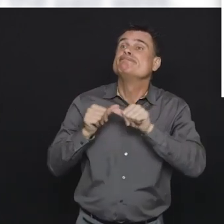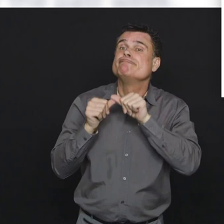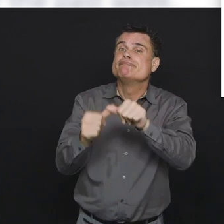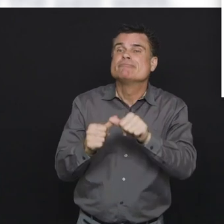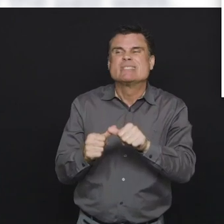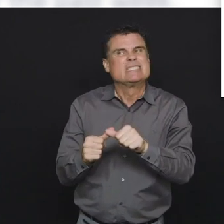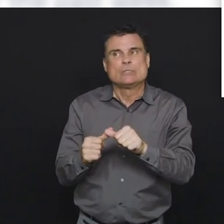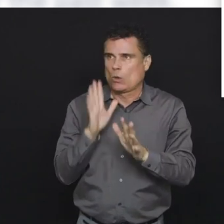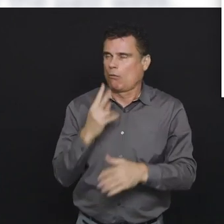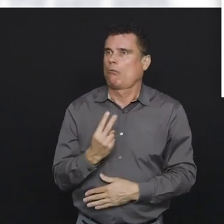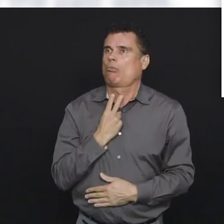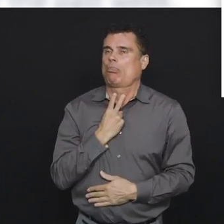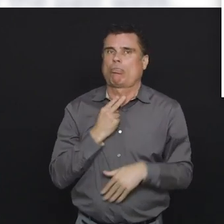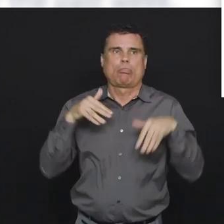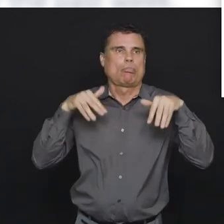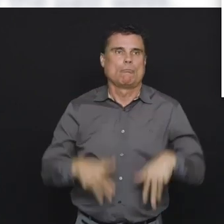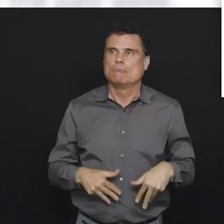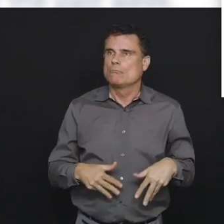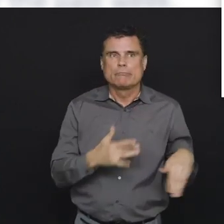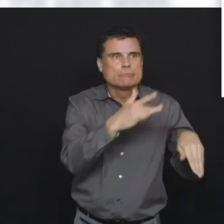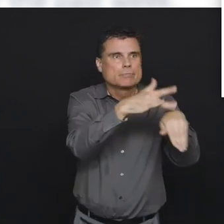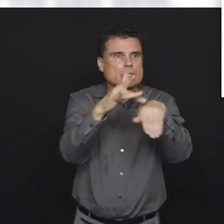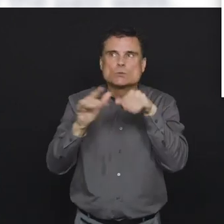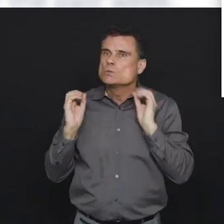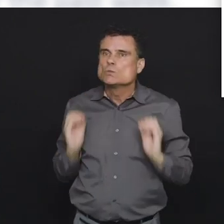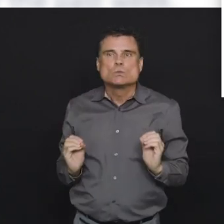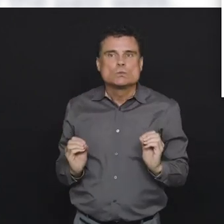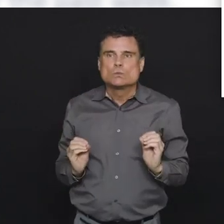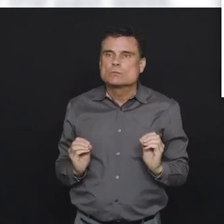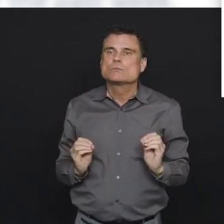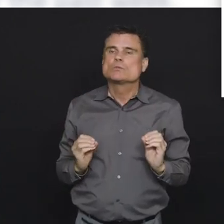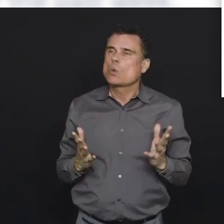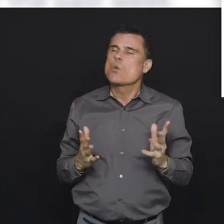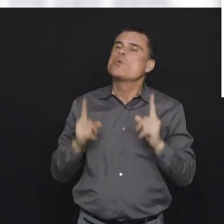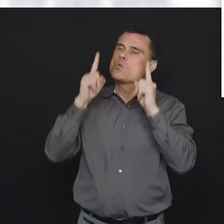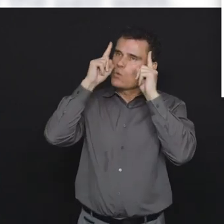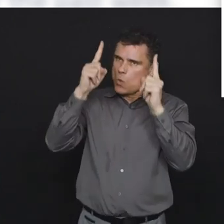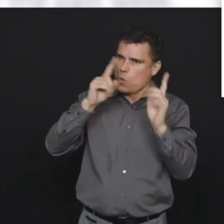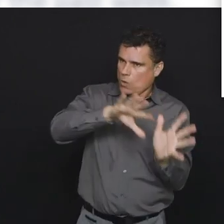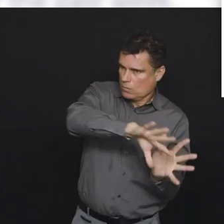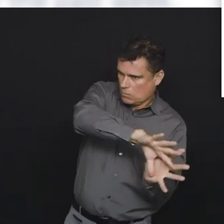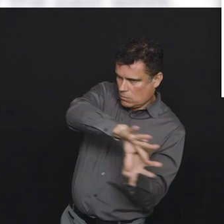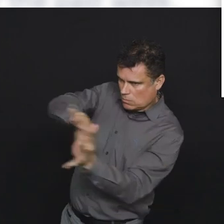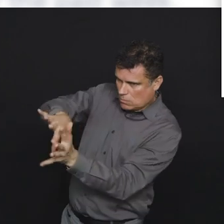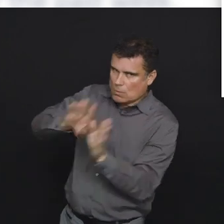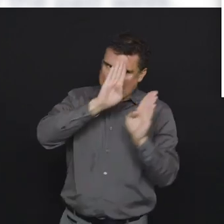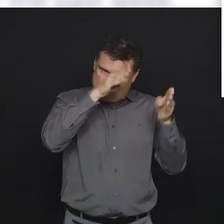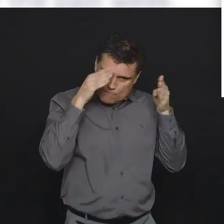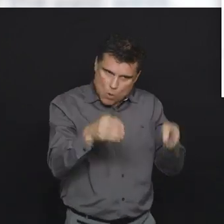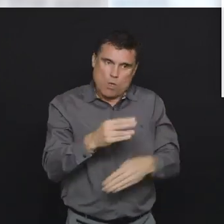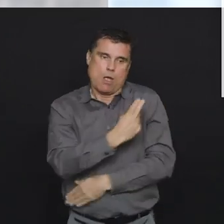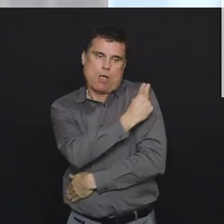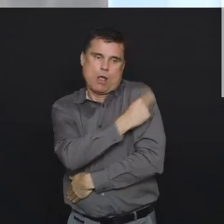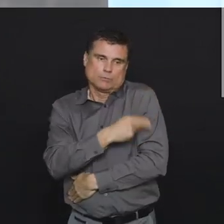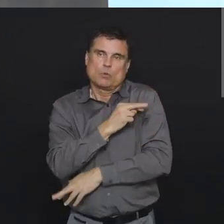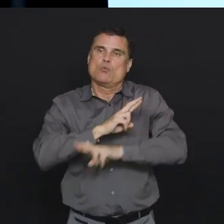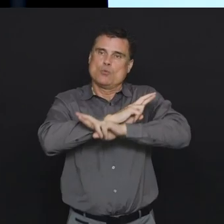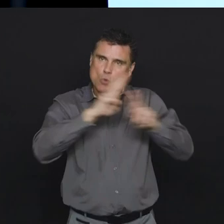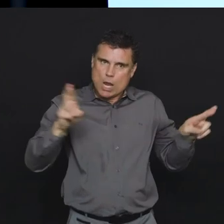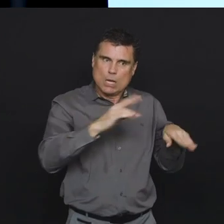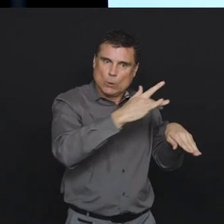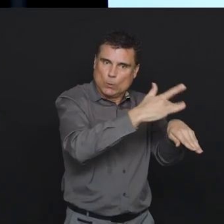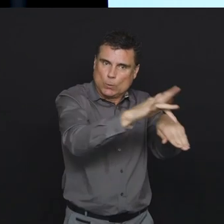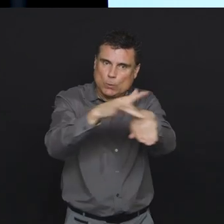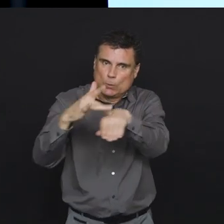inpatients to open up additional capacity for COVID-19 patients in hospitals with ready access to critical care.